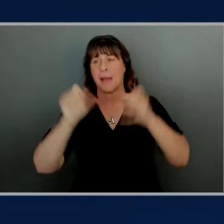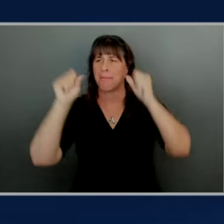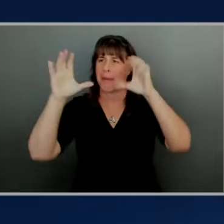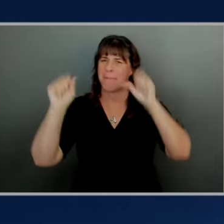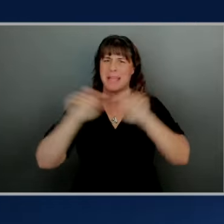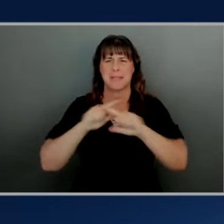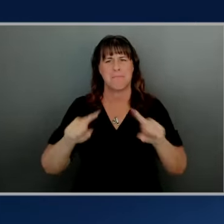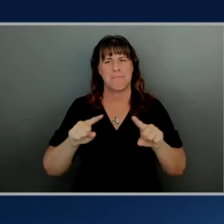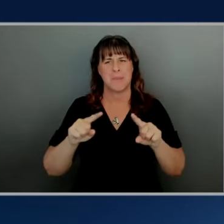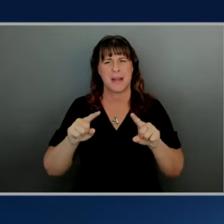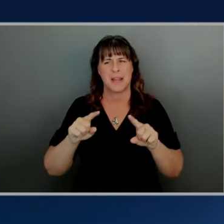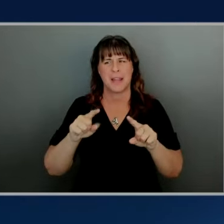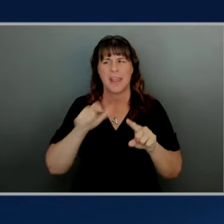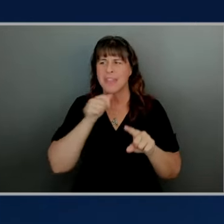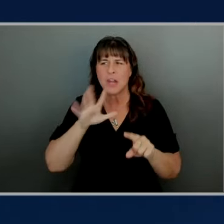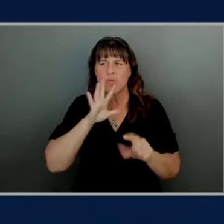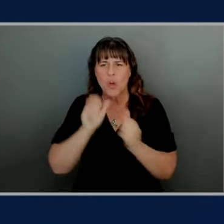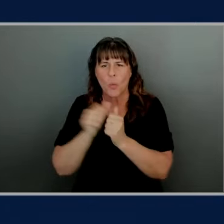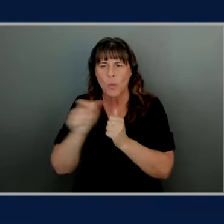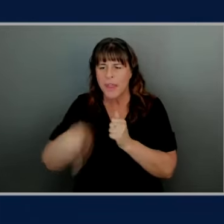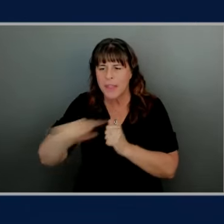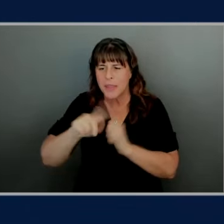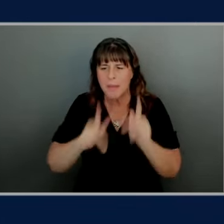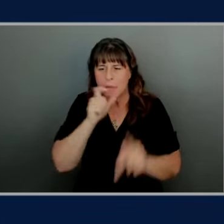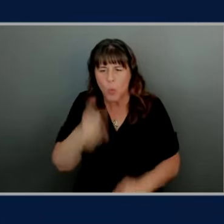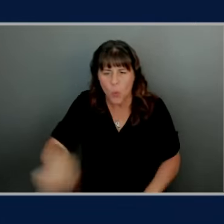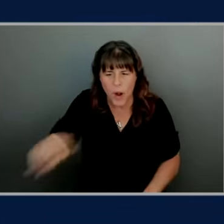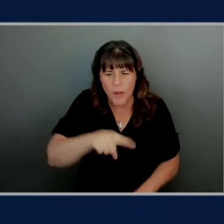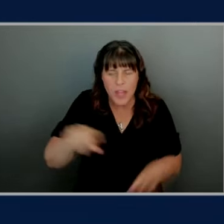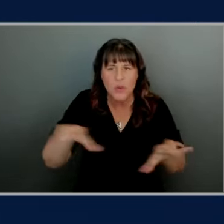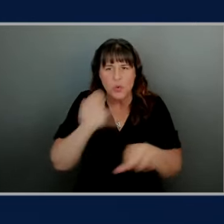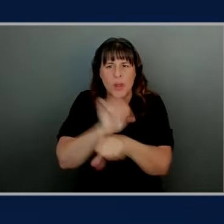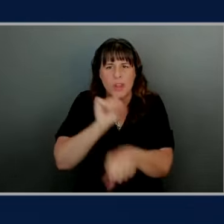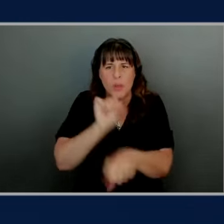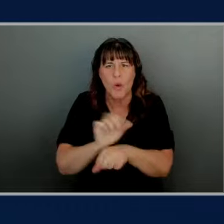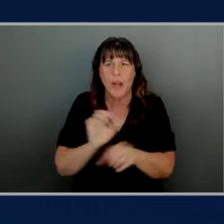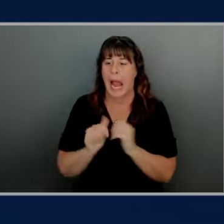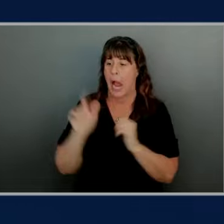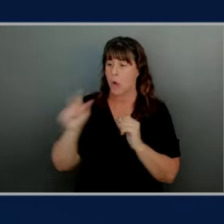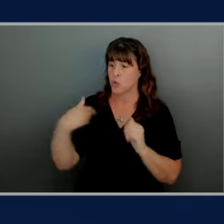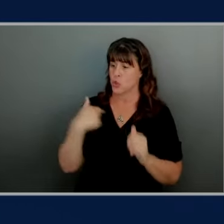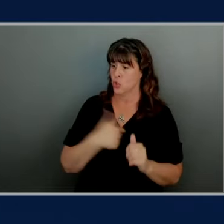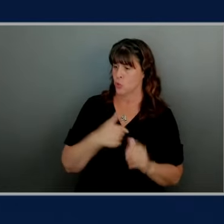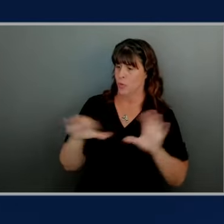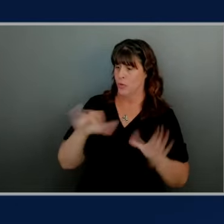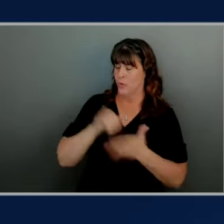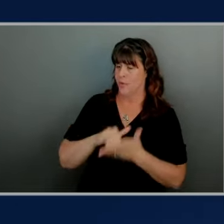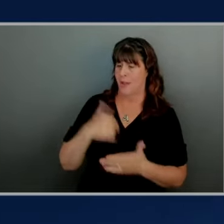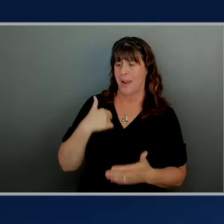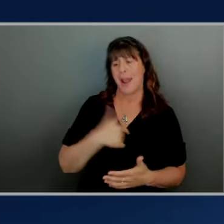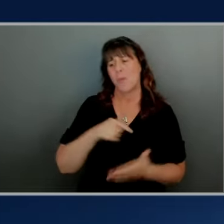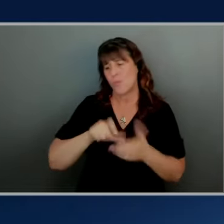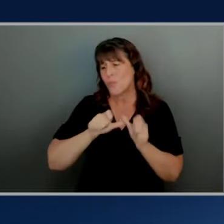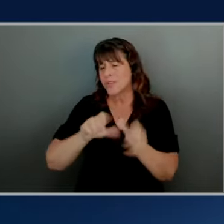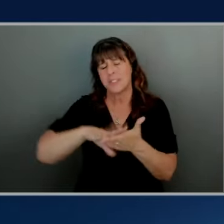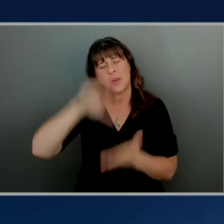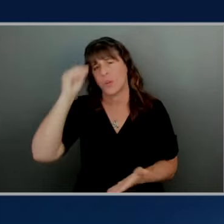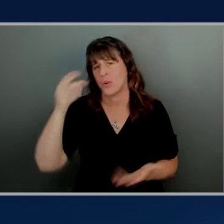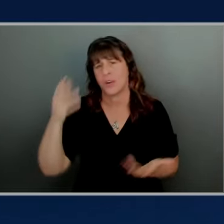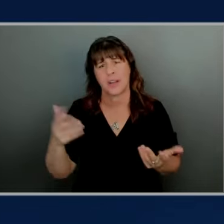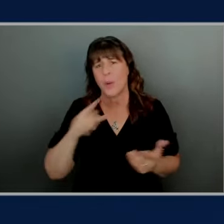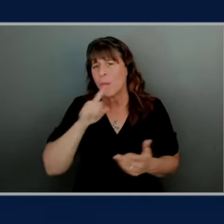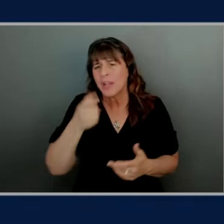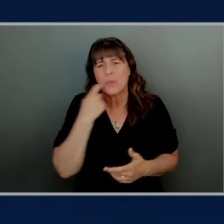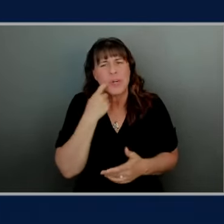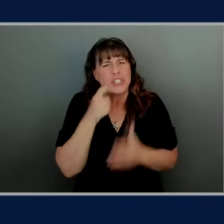ask the people that are out there every day doing the work how should we how should we do this and we're still learning right we're really just getting